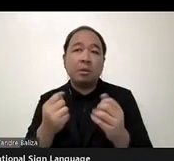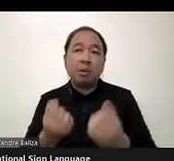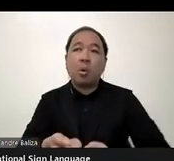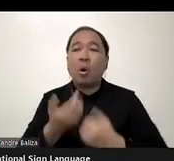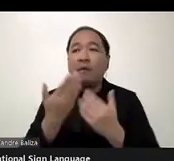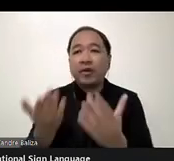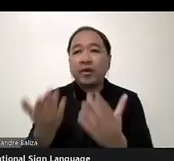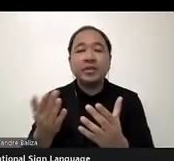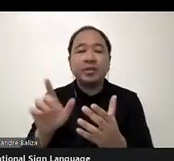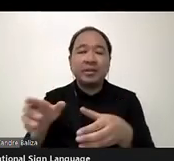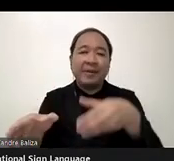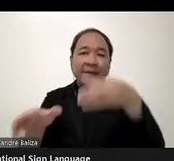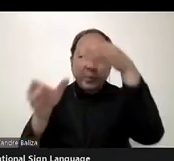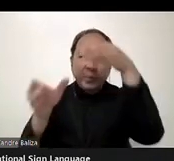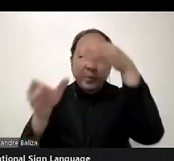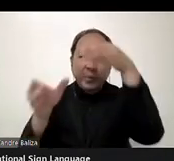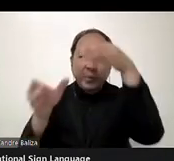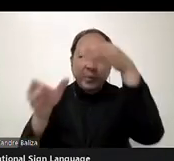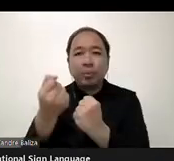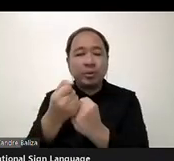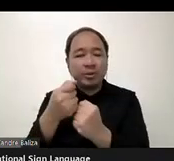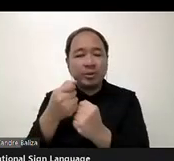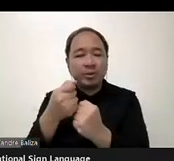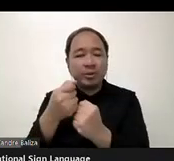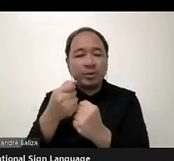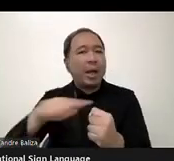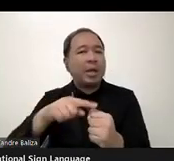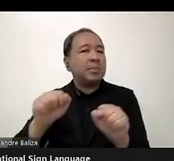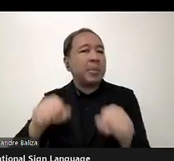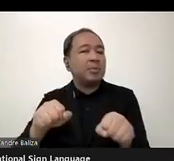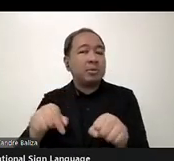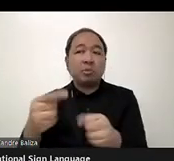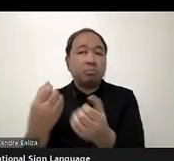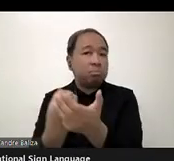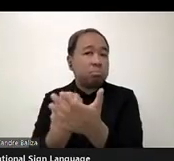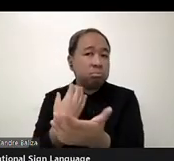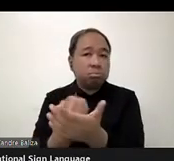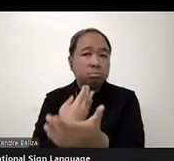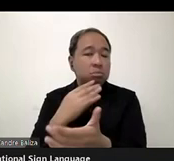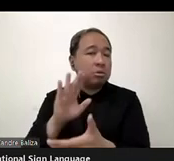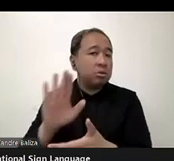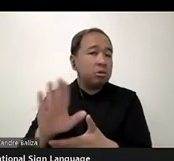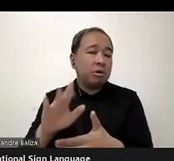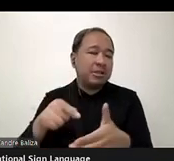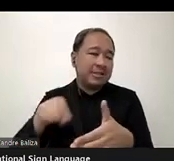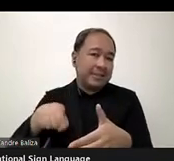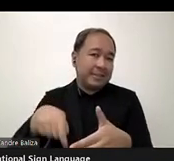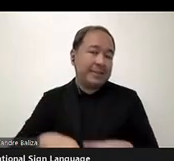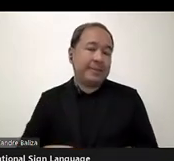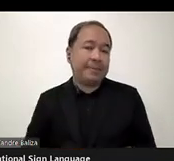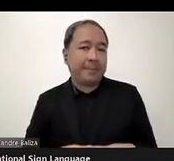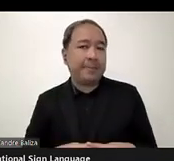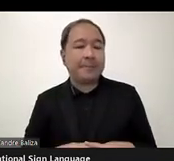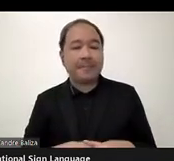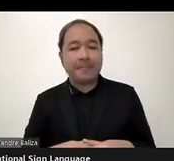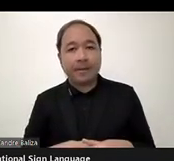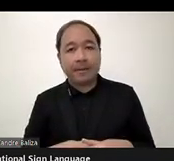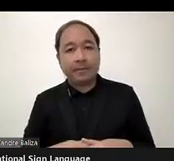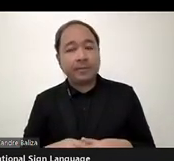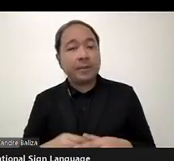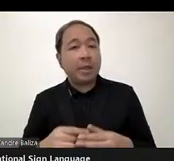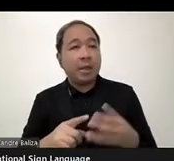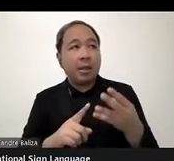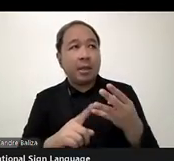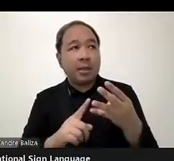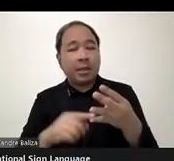and sports wherever we can. So just let us know what you, uh, actually require. Uh, lastly, uh, I